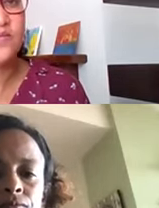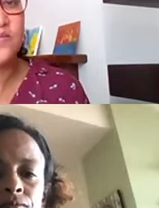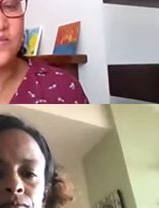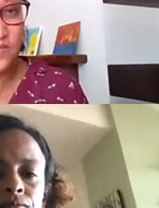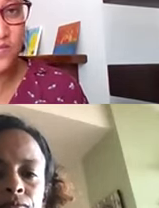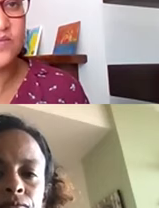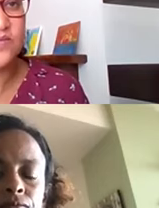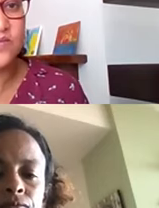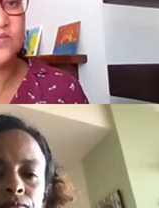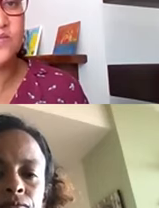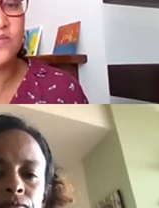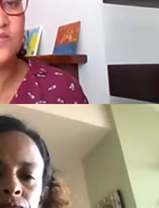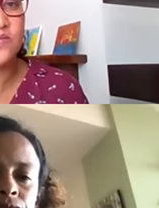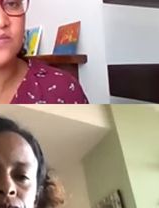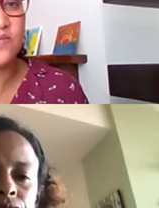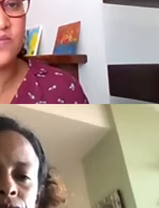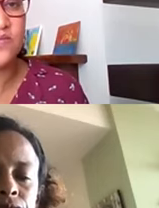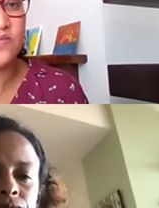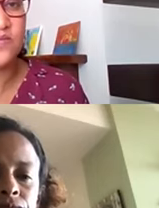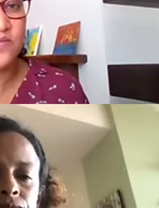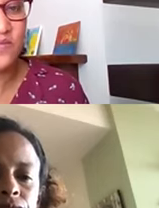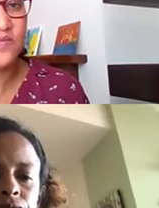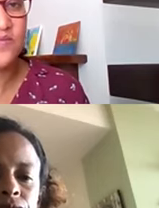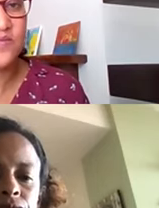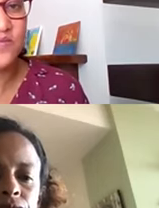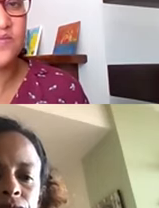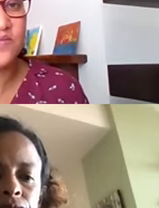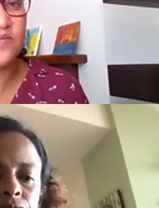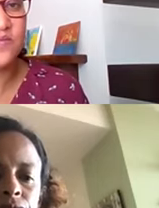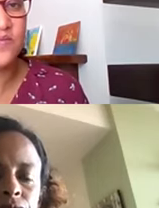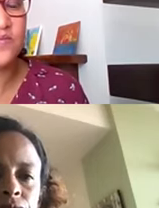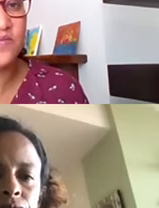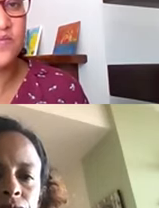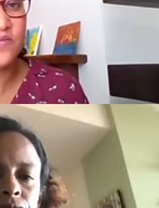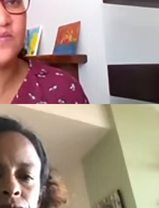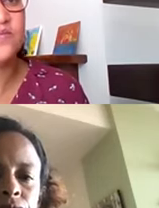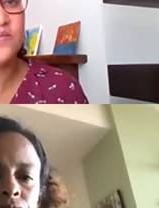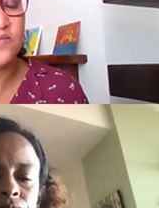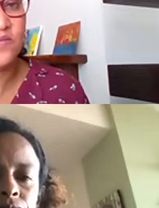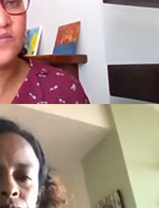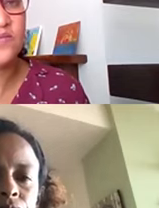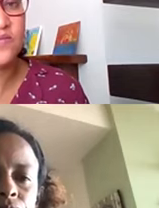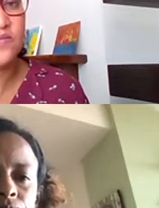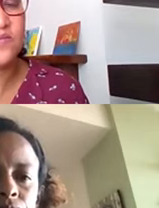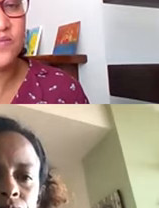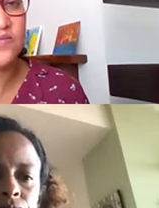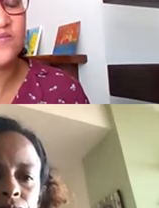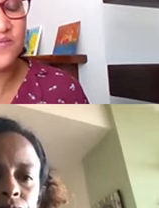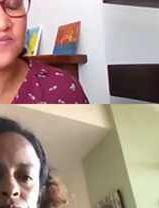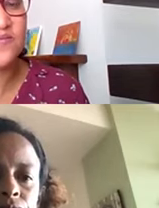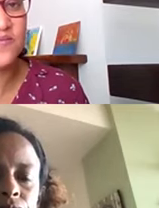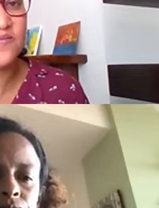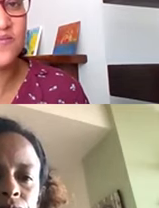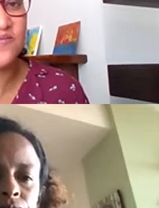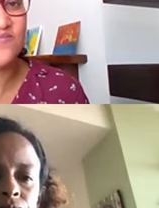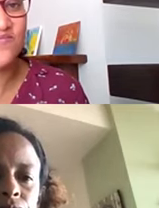You cannot carry on, on other countries shoulder for resources, for everything, and